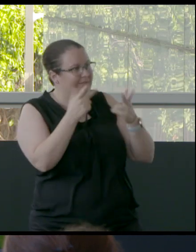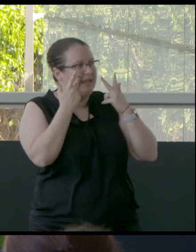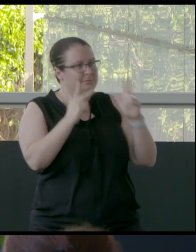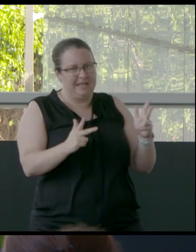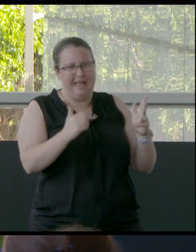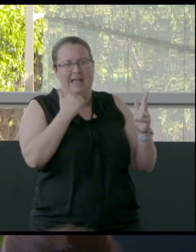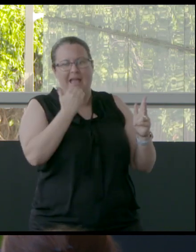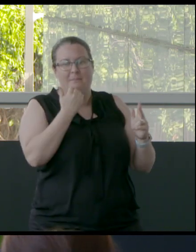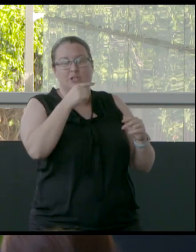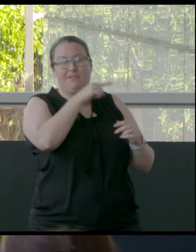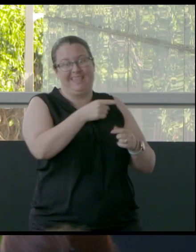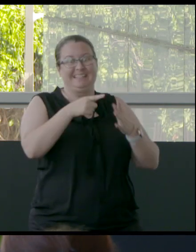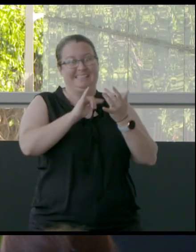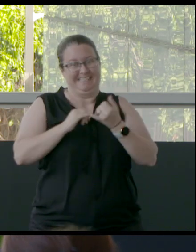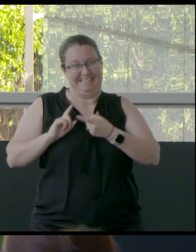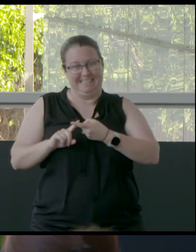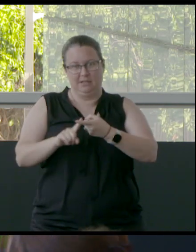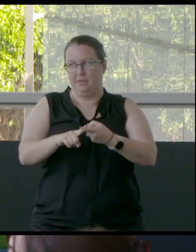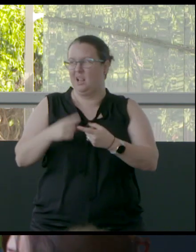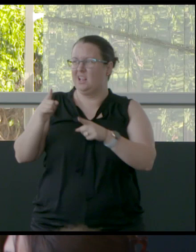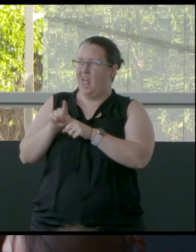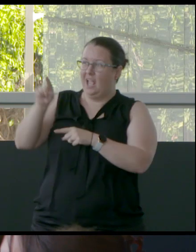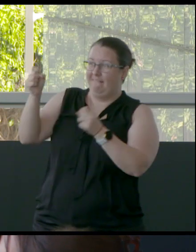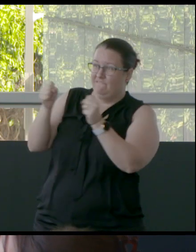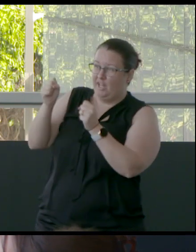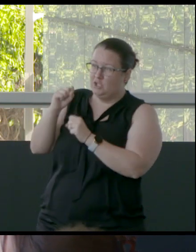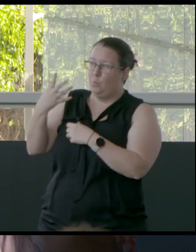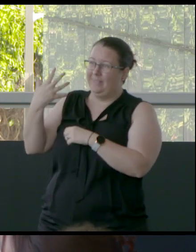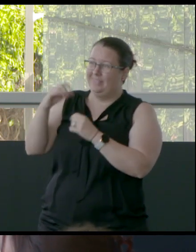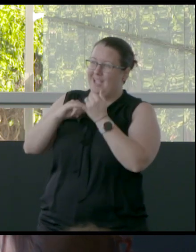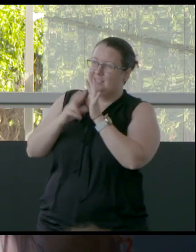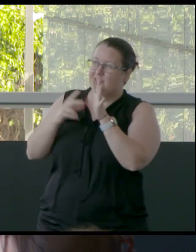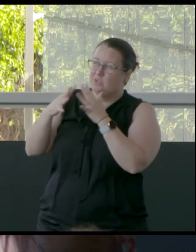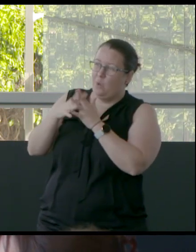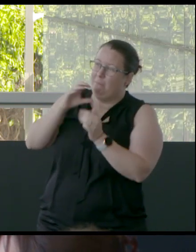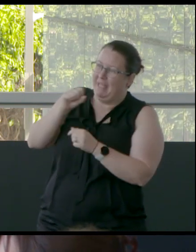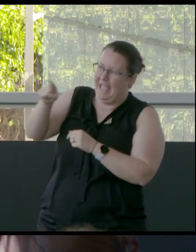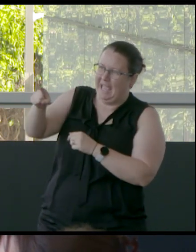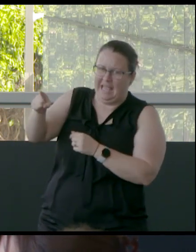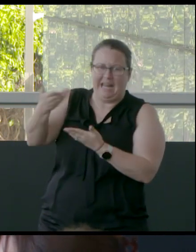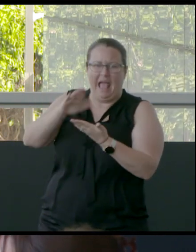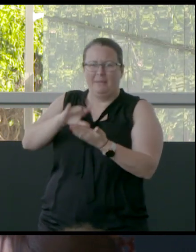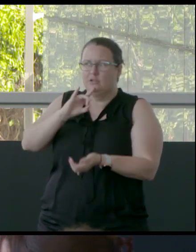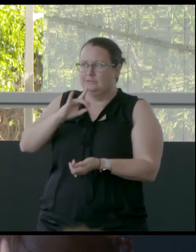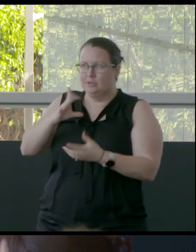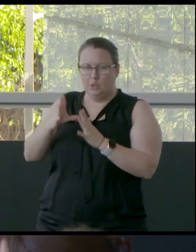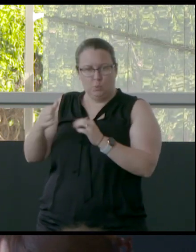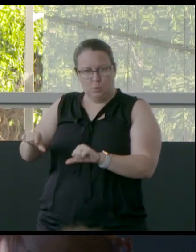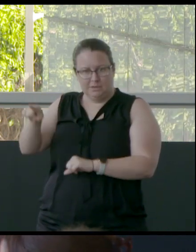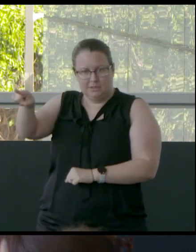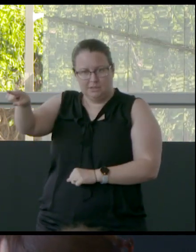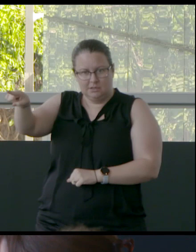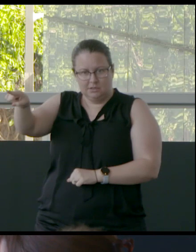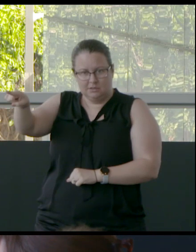quite sure if that's sustainable. There's a snowman in a refrigerator just over there. And I wonder about how much energy he's sucking up. And